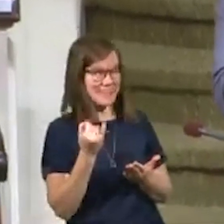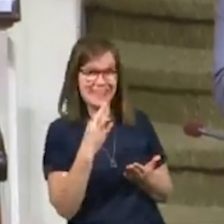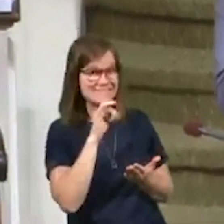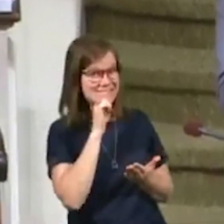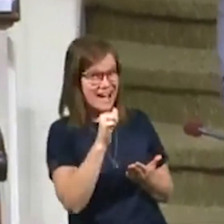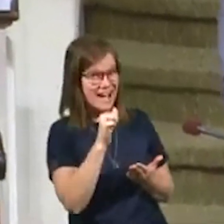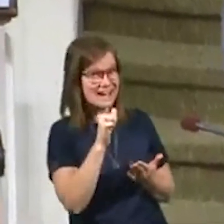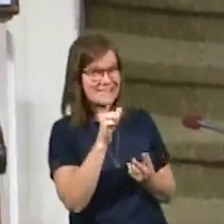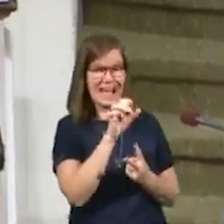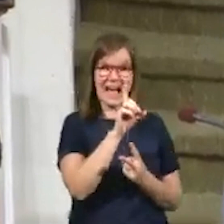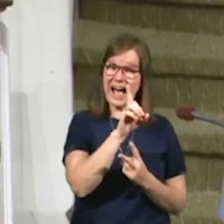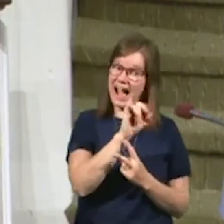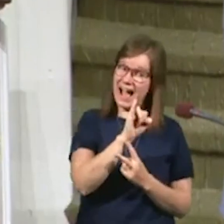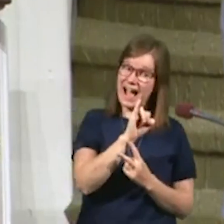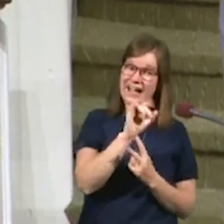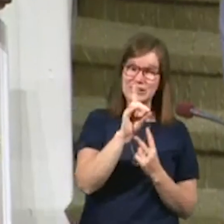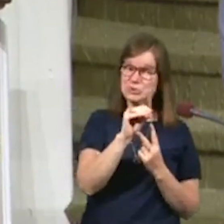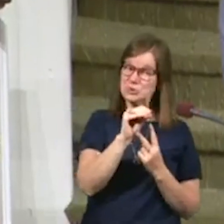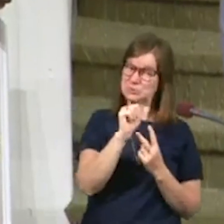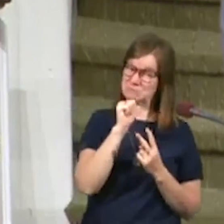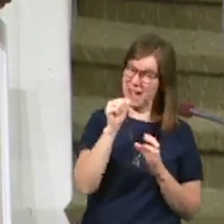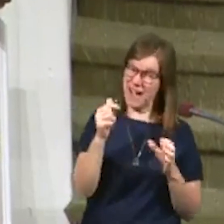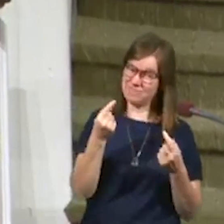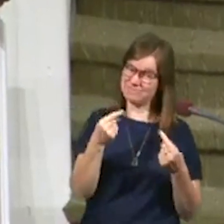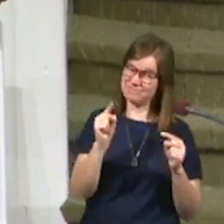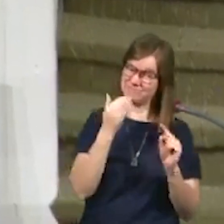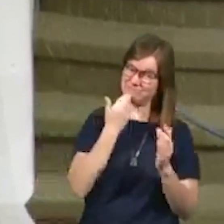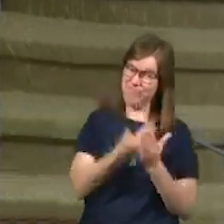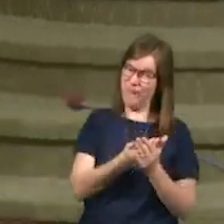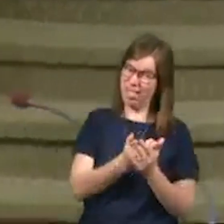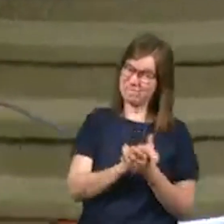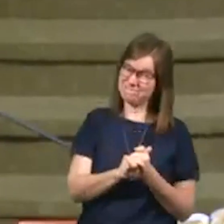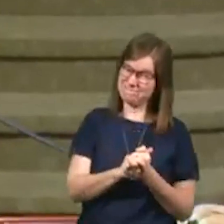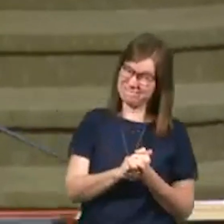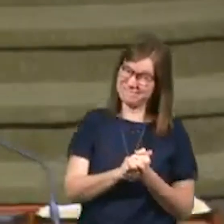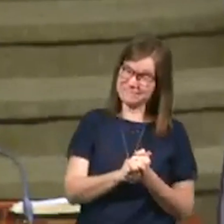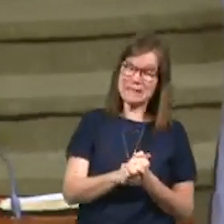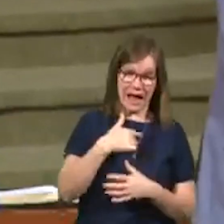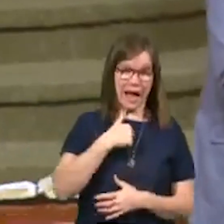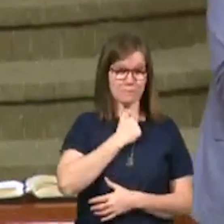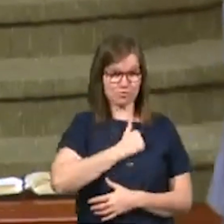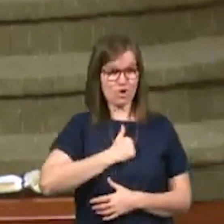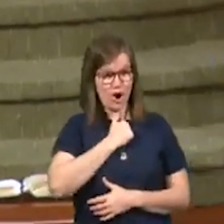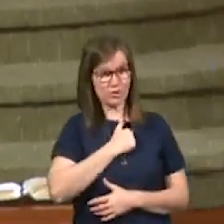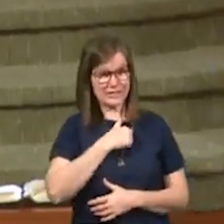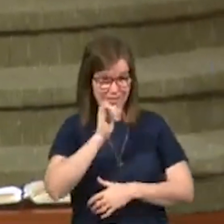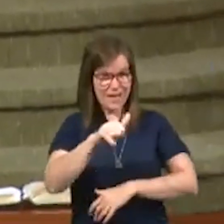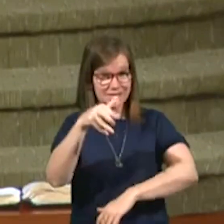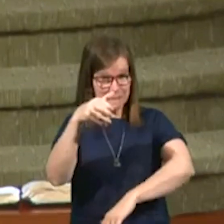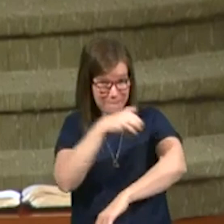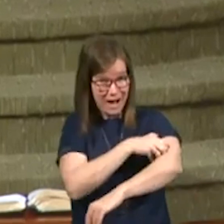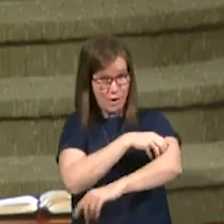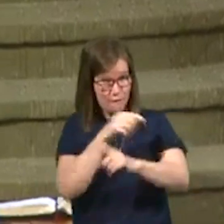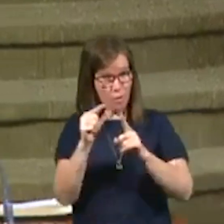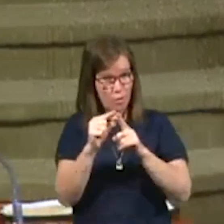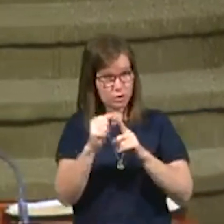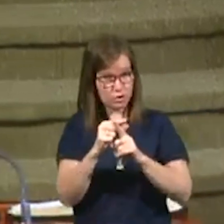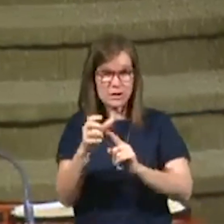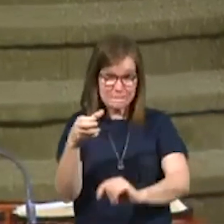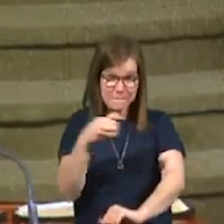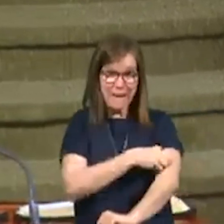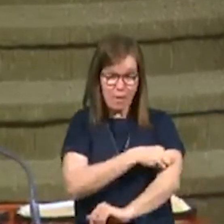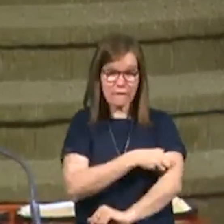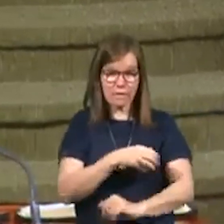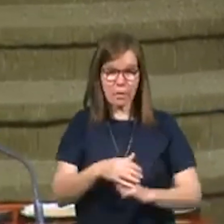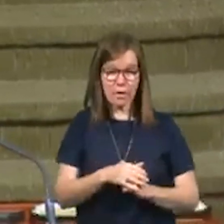not, then the, do probably isn't going real well, but, but I'm sorry. Those are, those are powerful words, powerful words